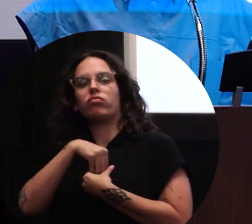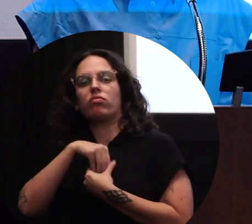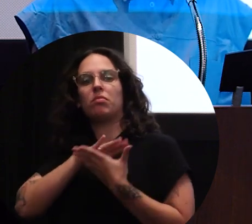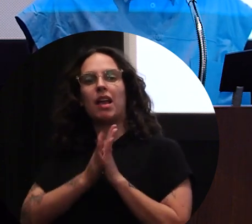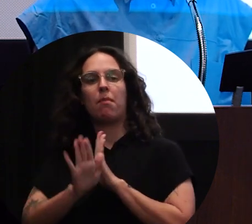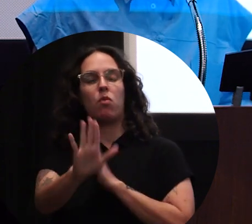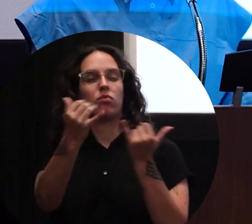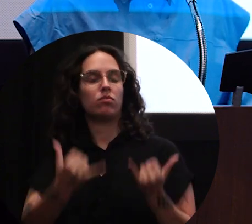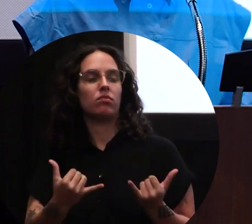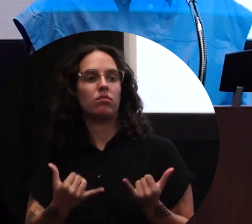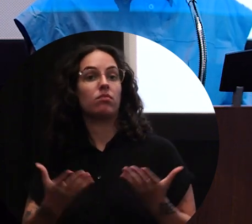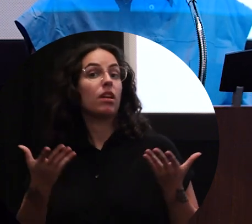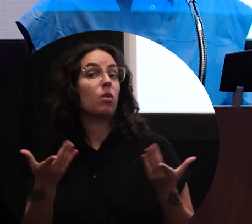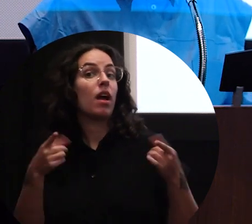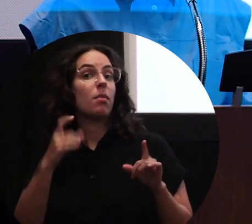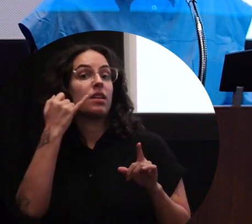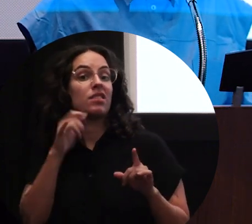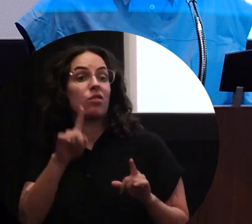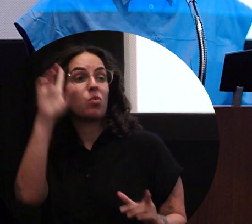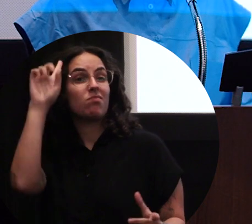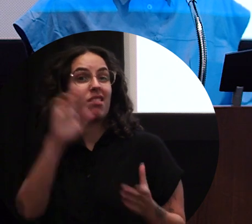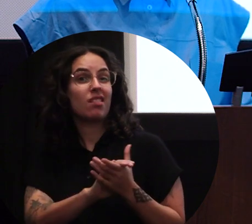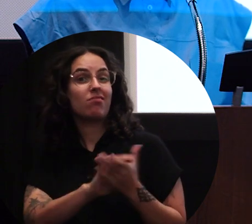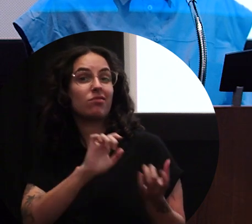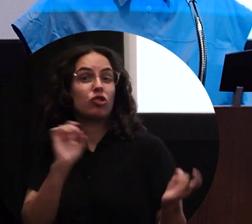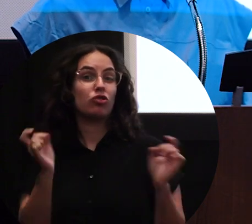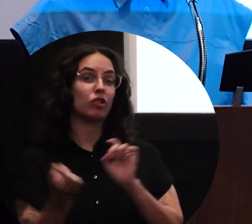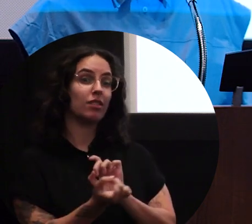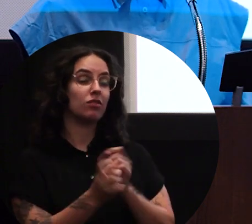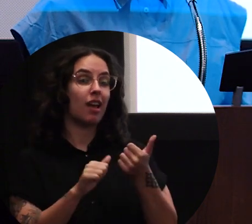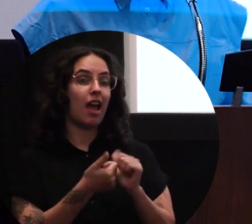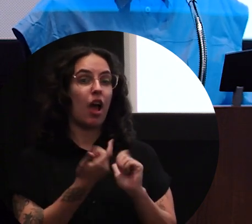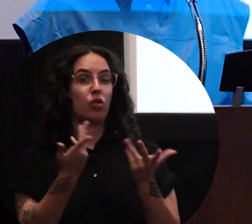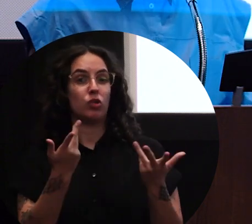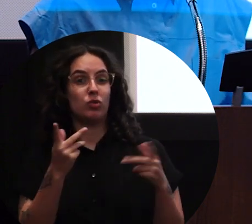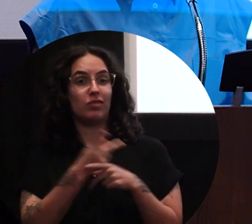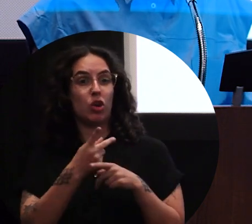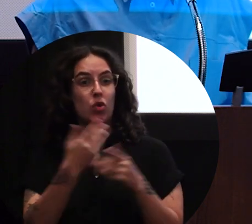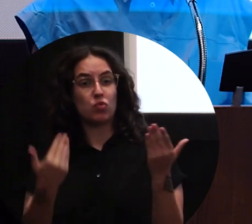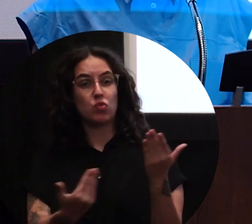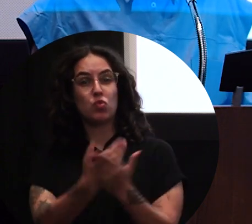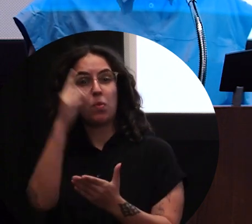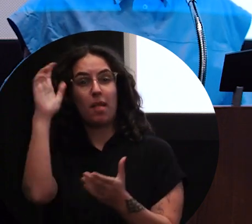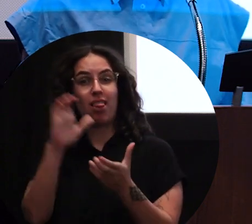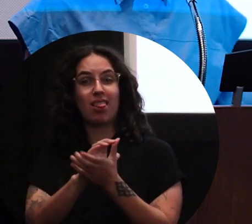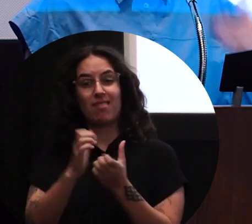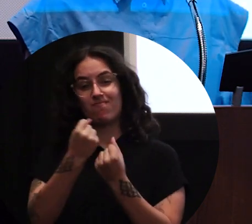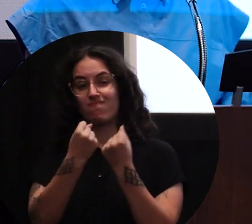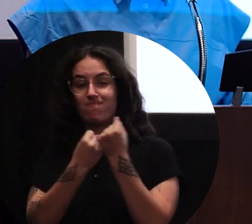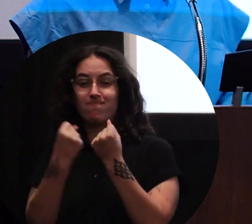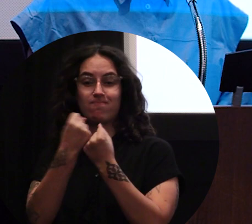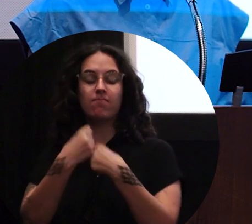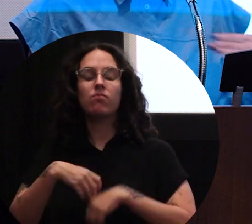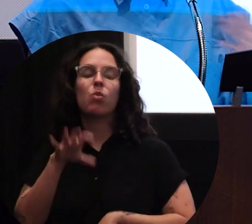And what happens when your belief changes? And how do you recreate these new belief structures? So those are some of the themes and kind of